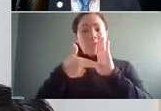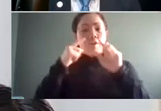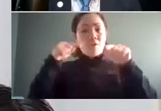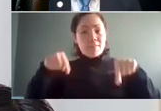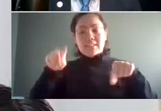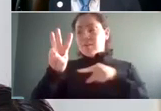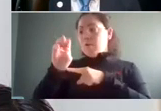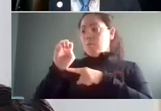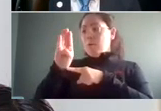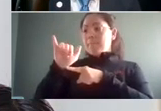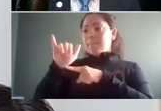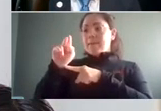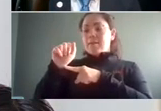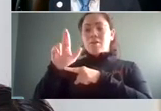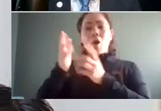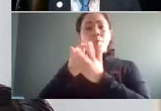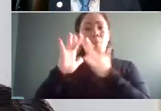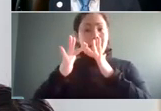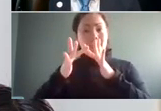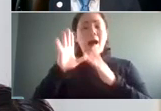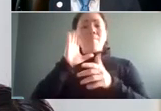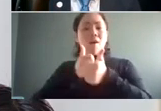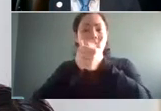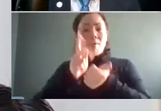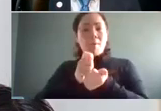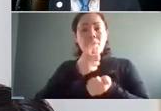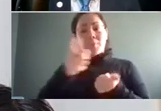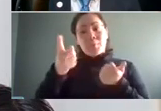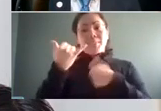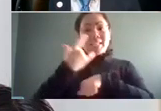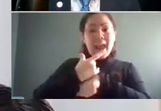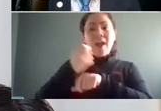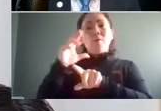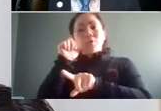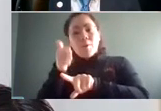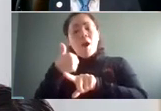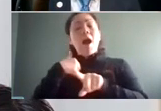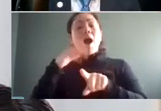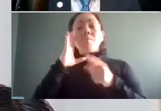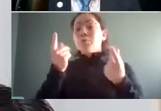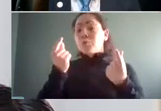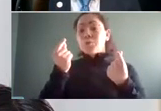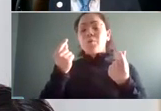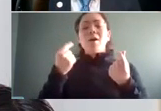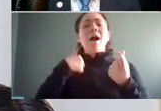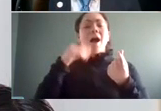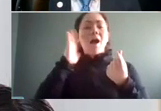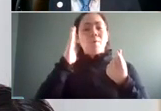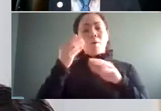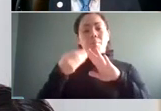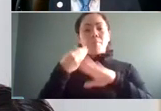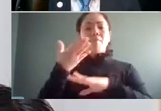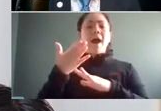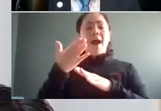webinar via email hopefully today if not early tomorrow and what i'll do is i will um provide a